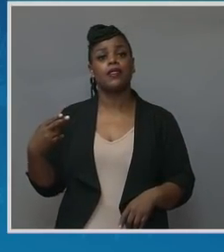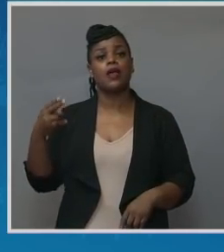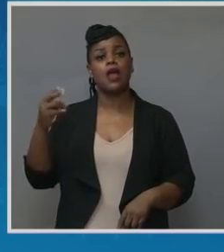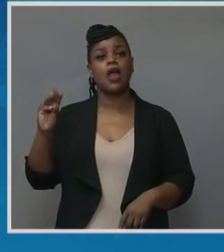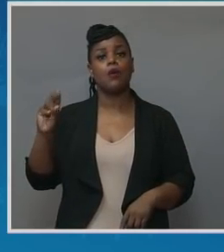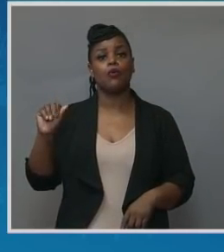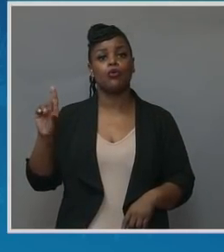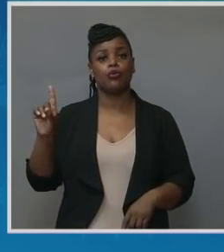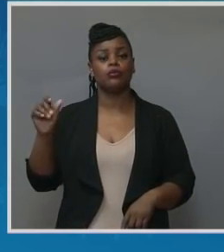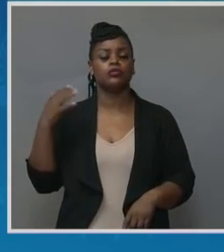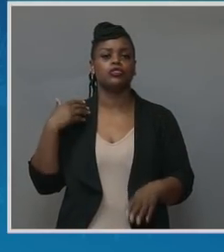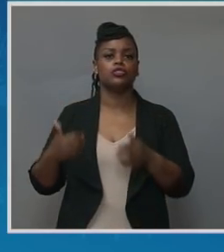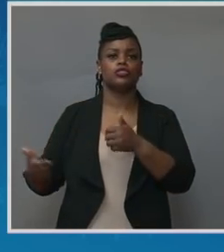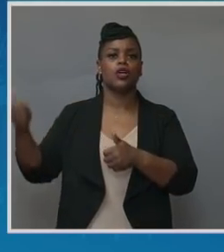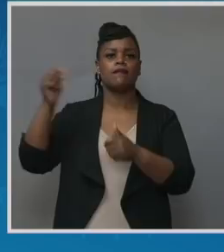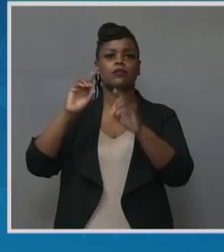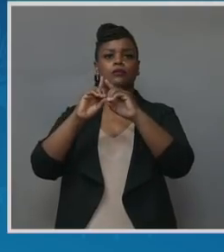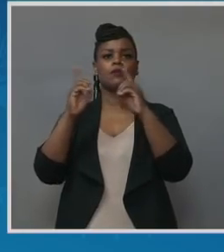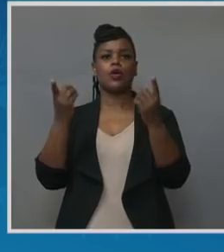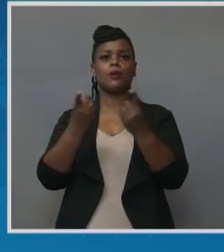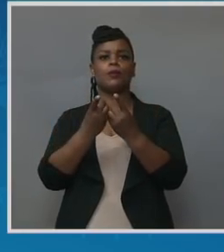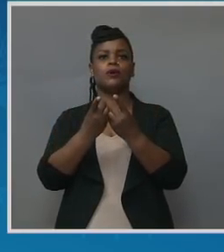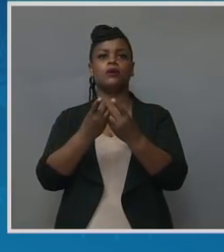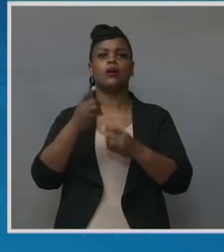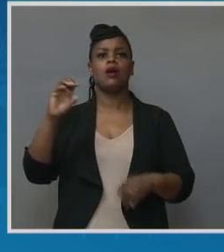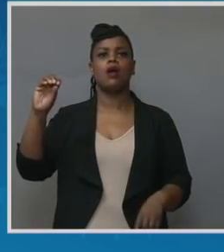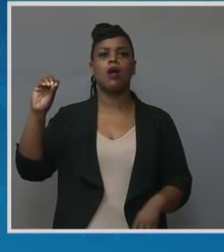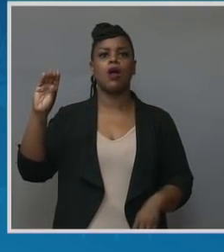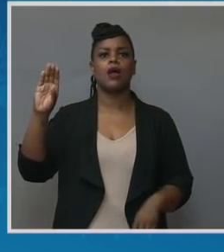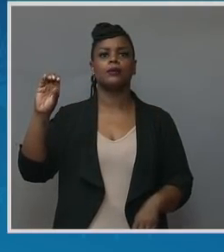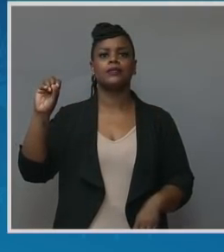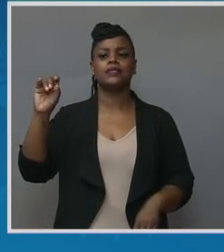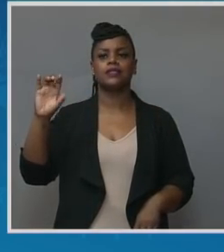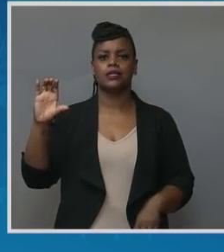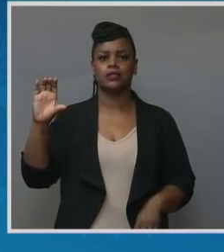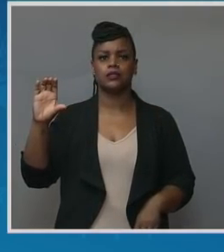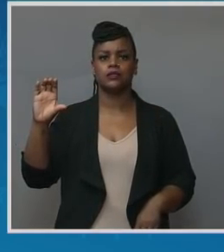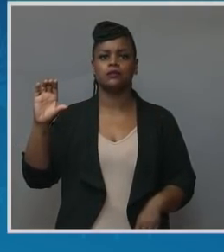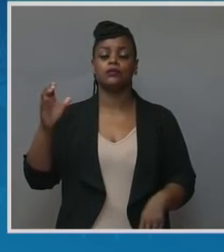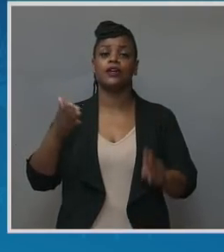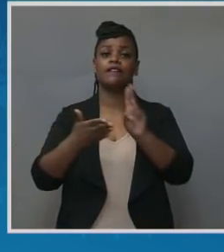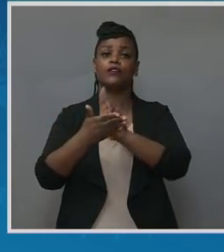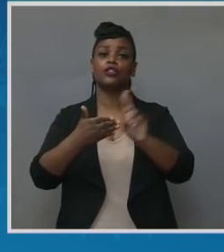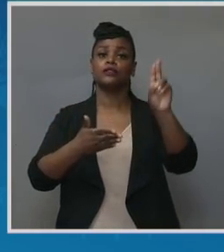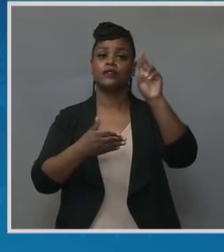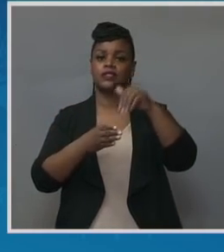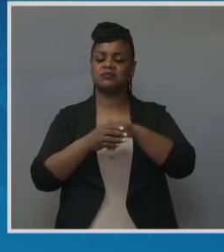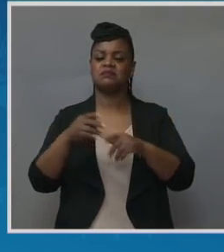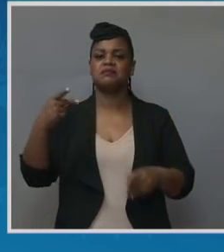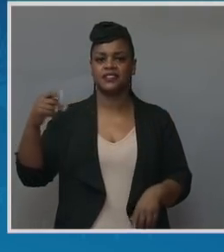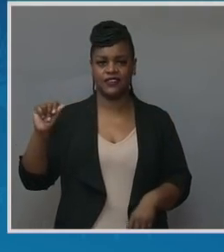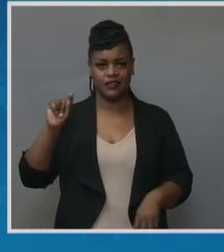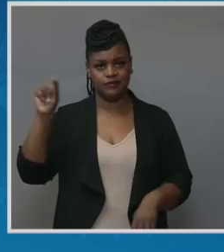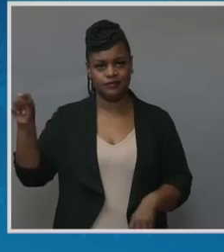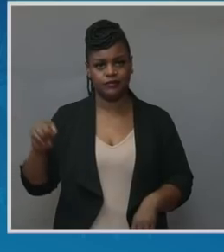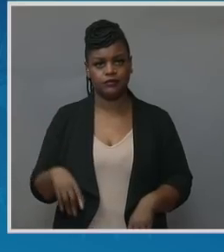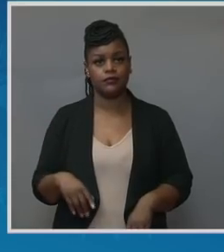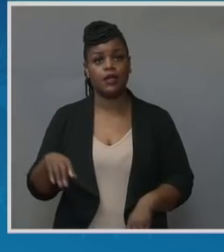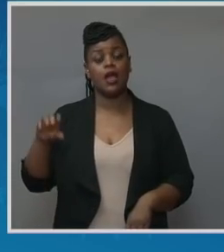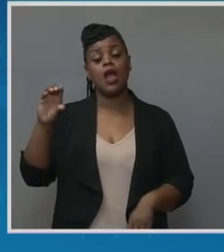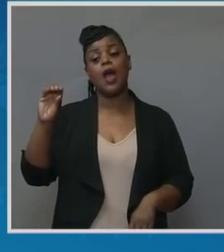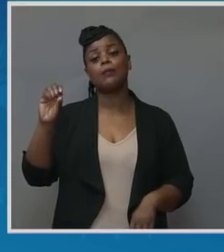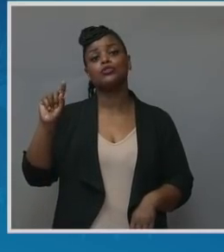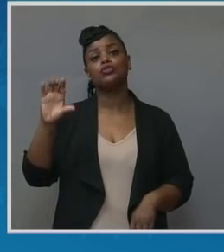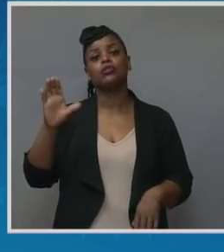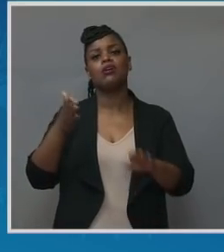Obstetrics and Gynecology at the Perelman School of Medicine at the University of Pennsylvania Health System. She too